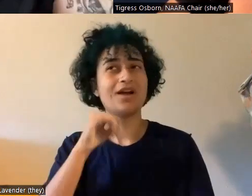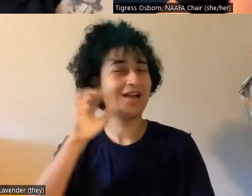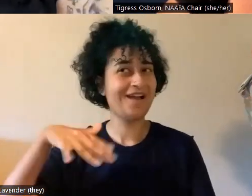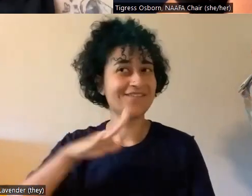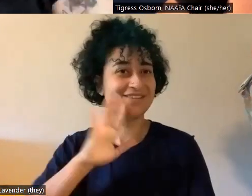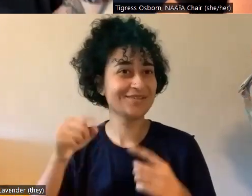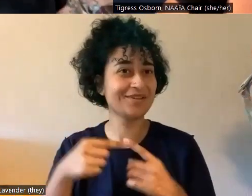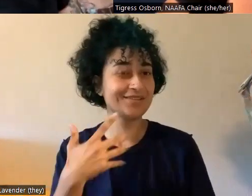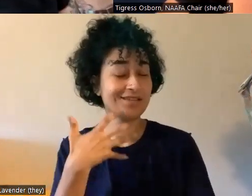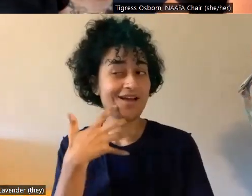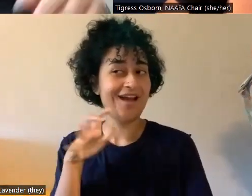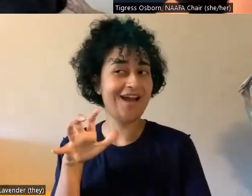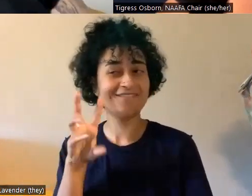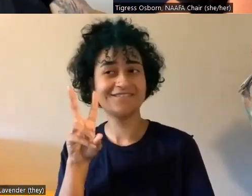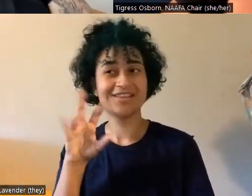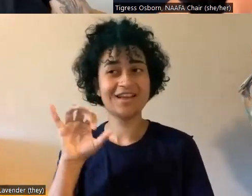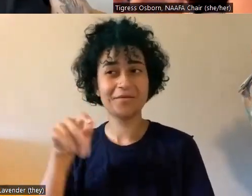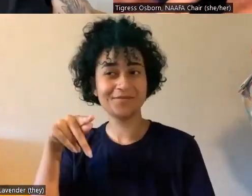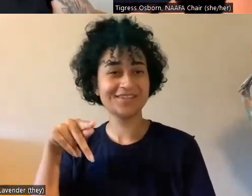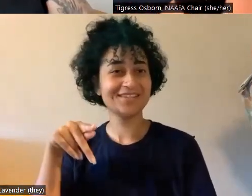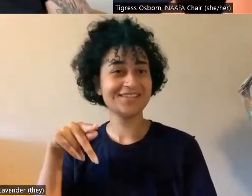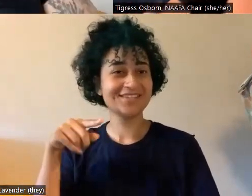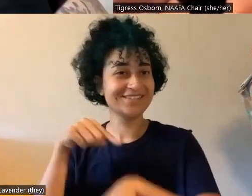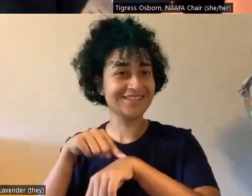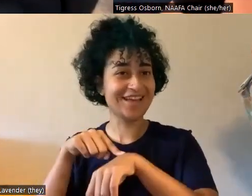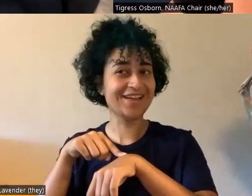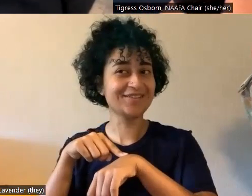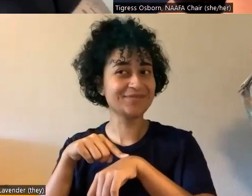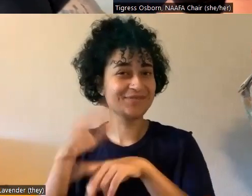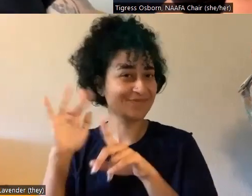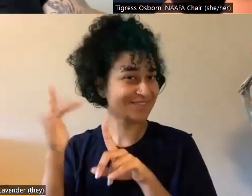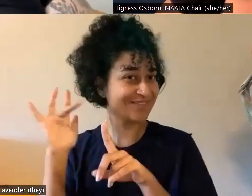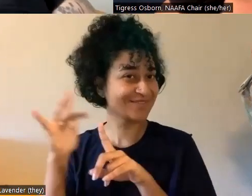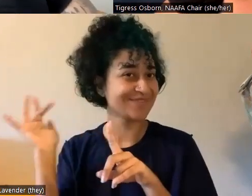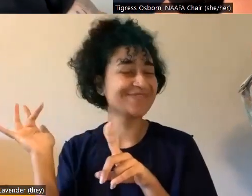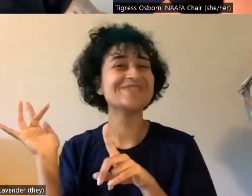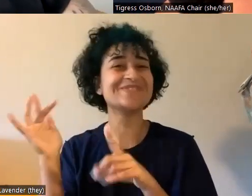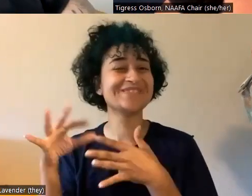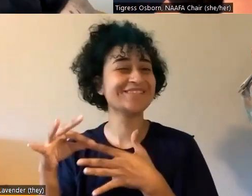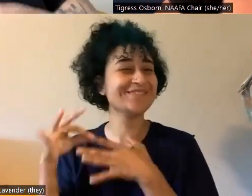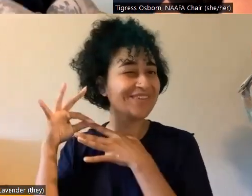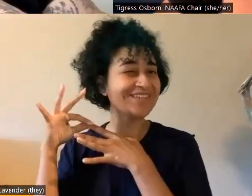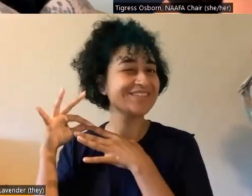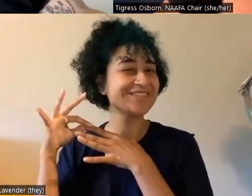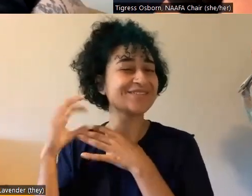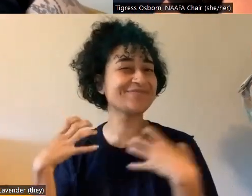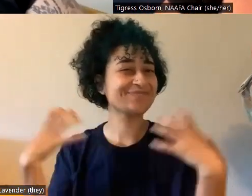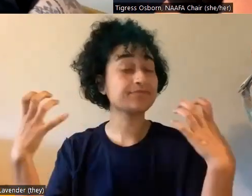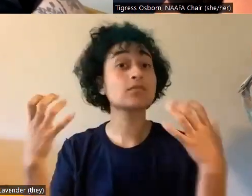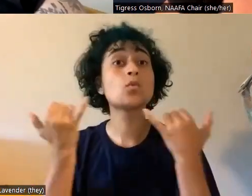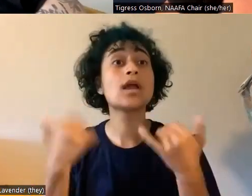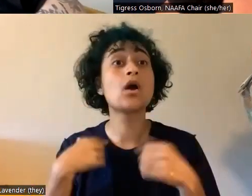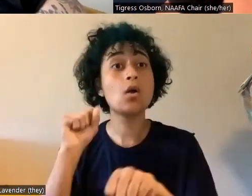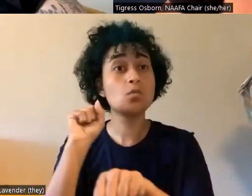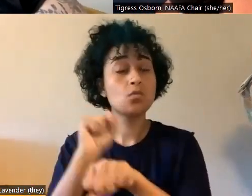hot VIP moment. Exclusive, exclusive audience. Is that I'm currently working on a